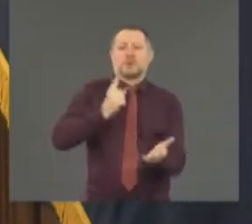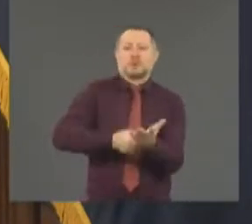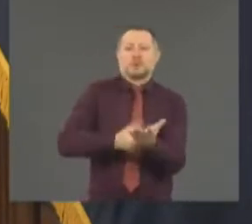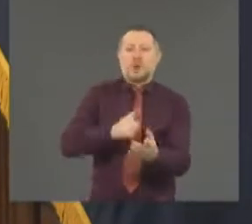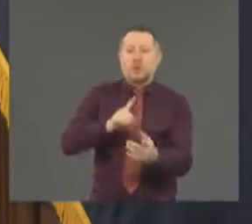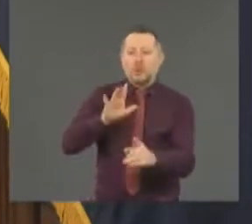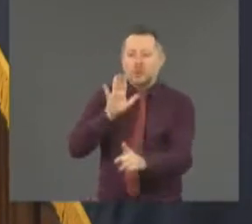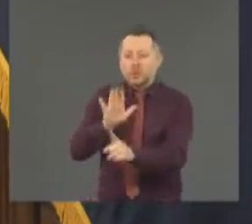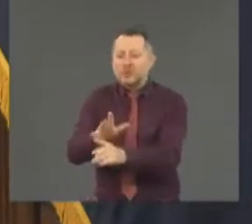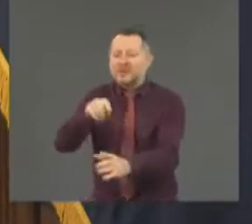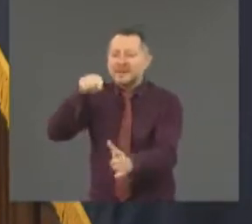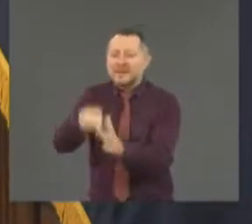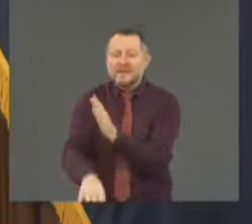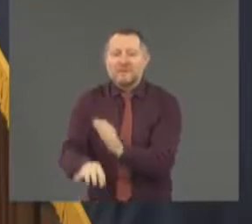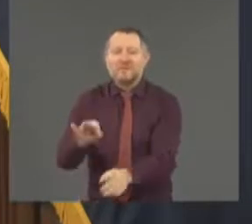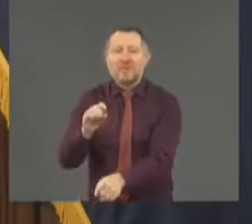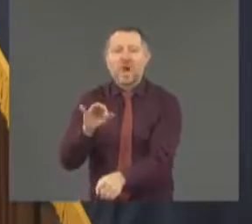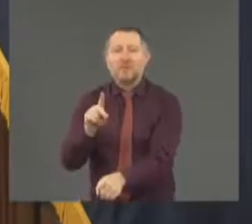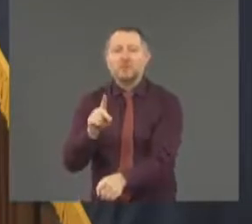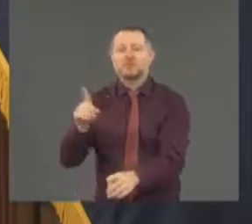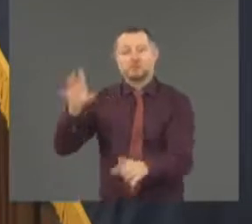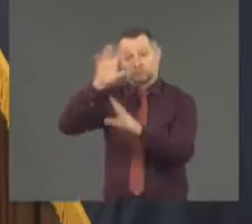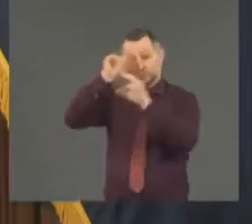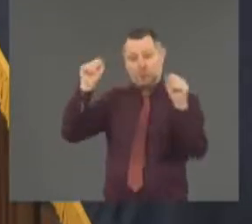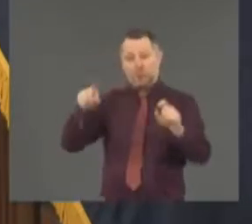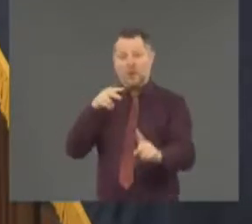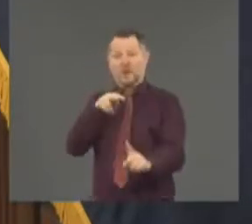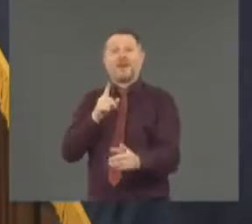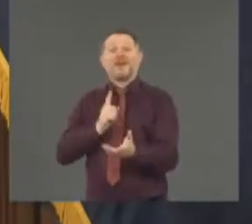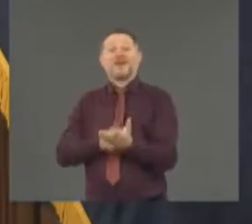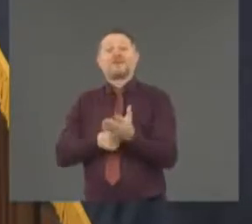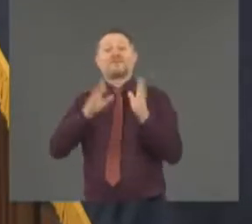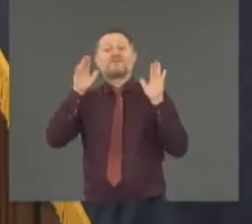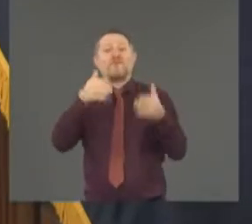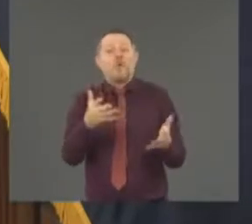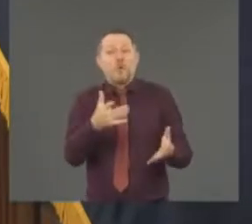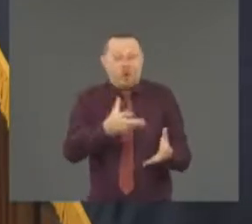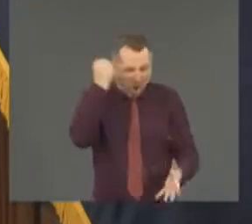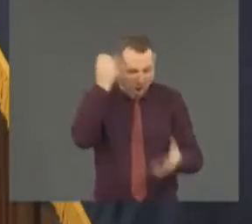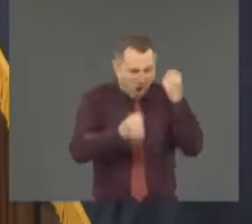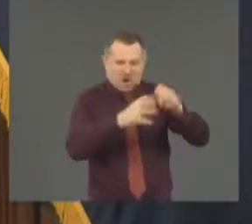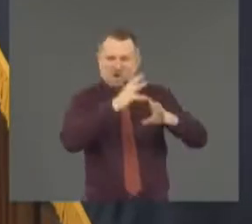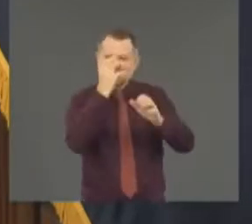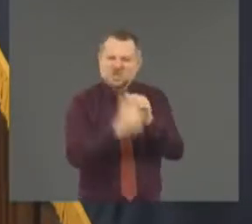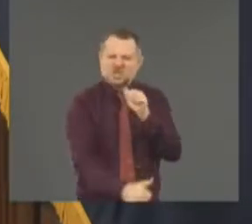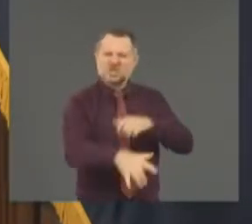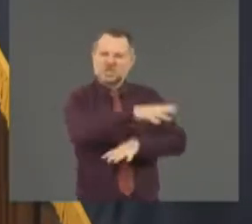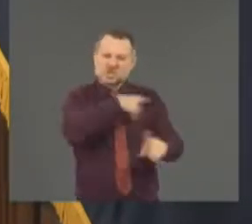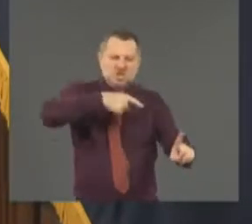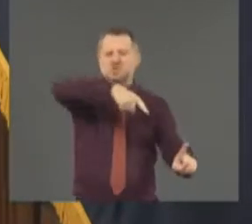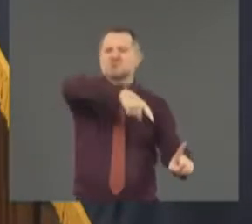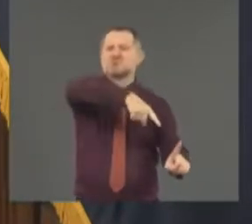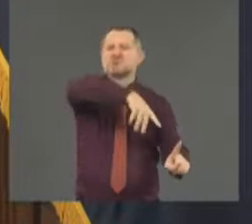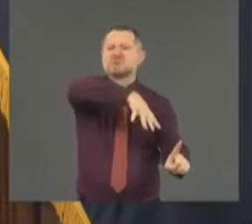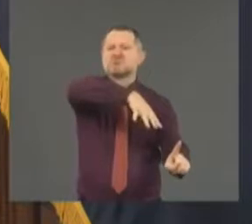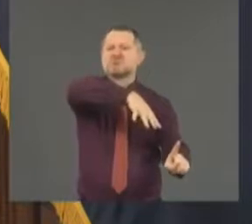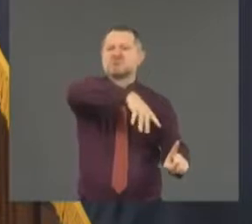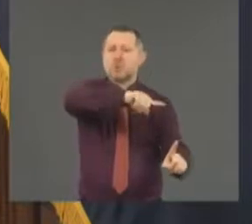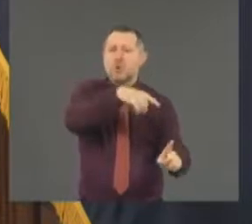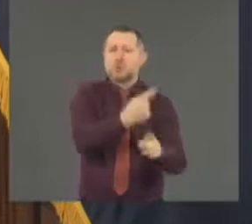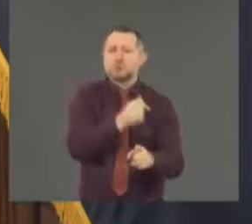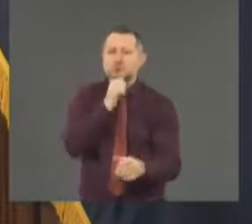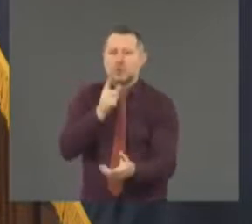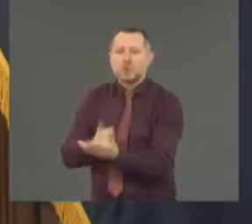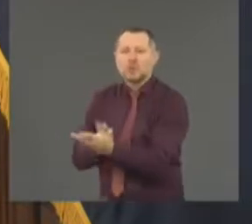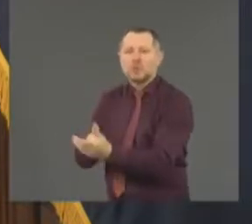because if he's talking about looting, he doesn't have to talk about the killing of Mr. Floyd. And he doesn't want to talk